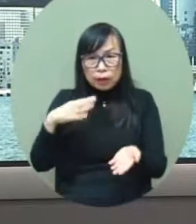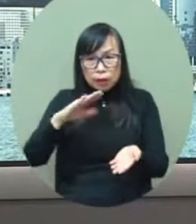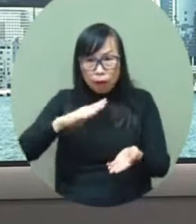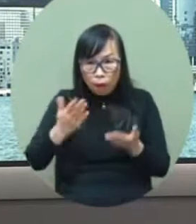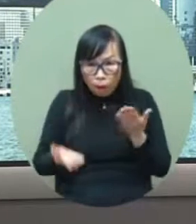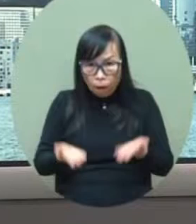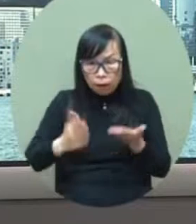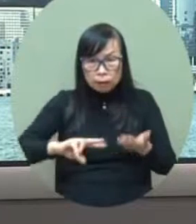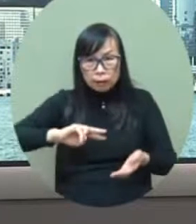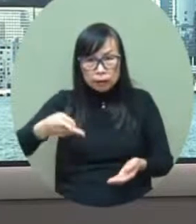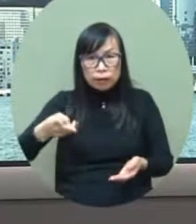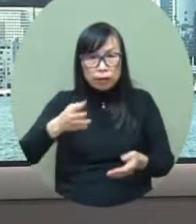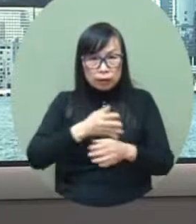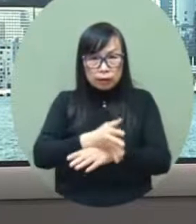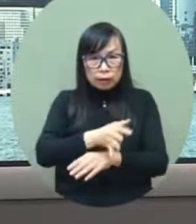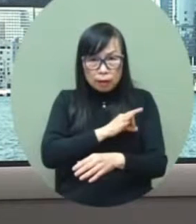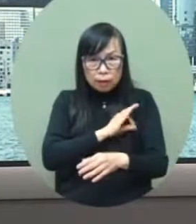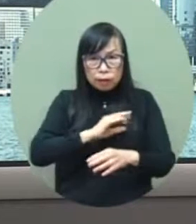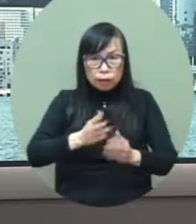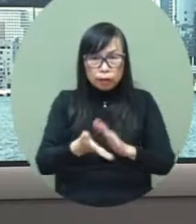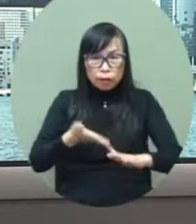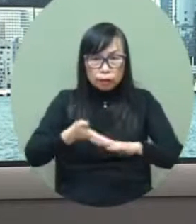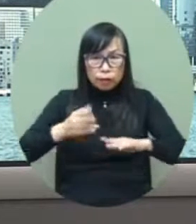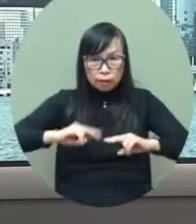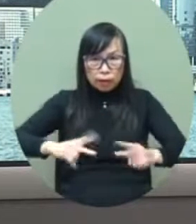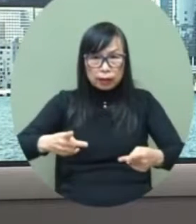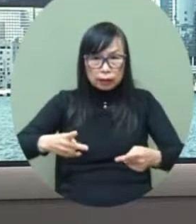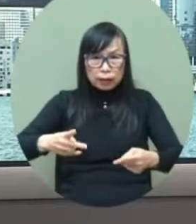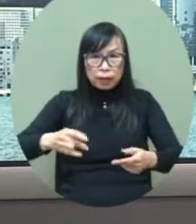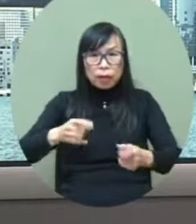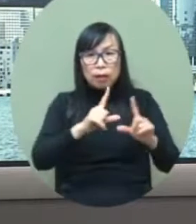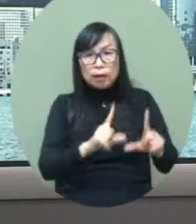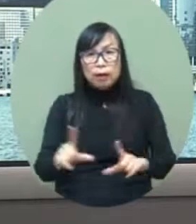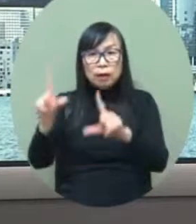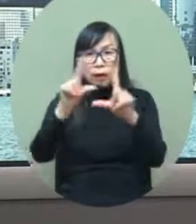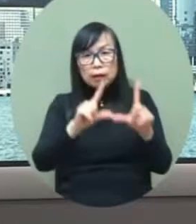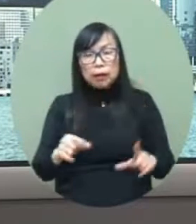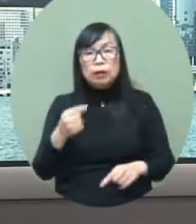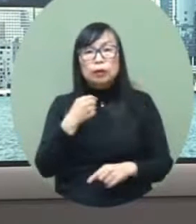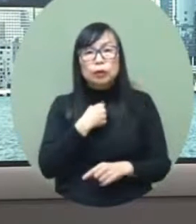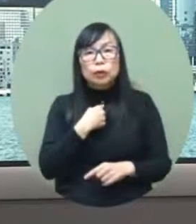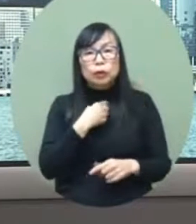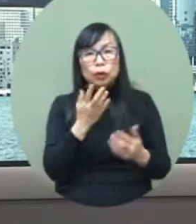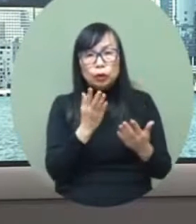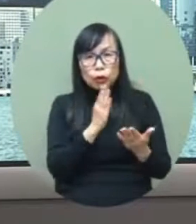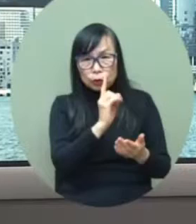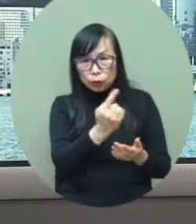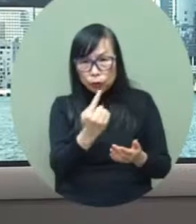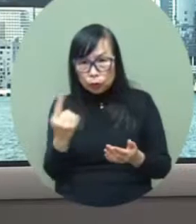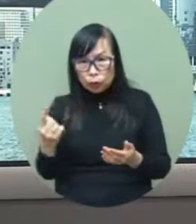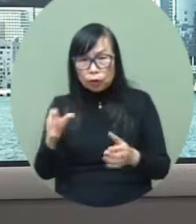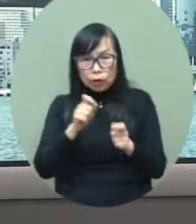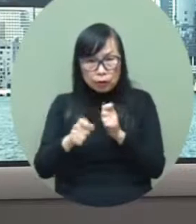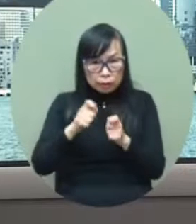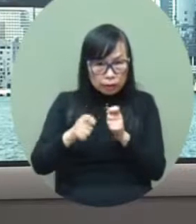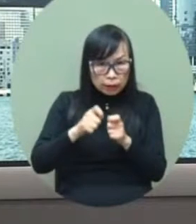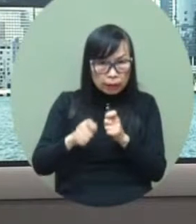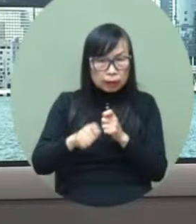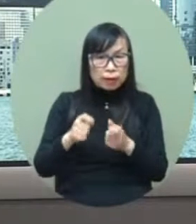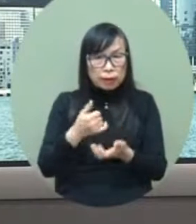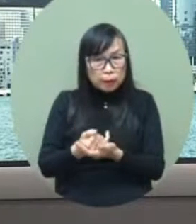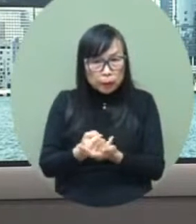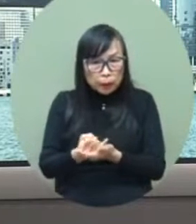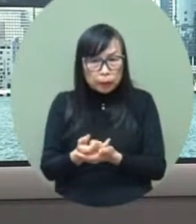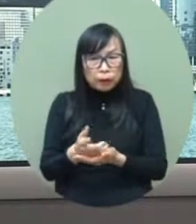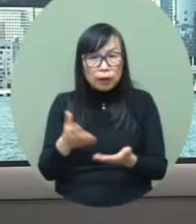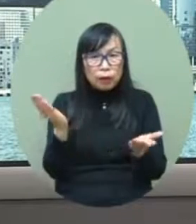they they will assess the possible changes to um the in the pandemic and then he